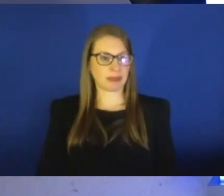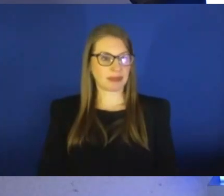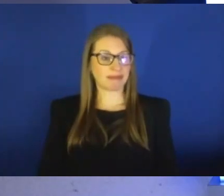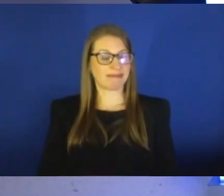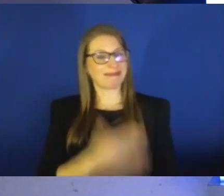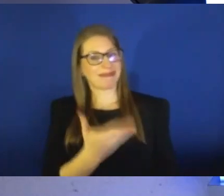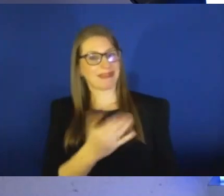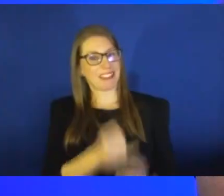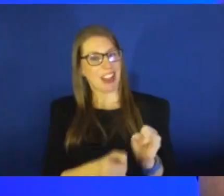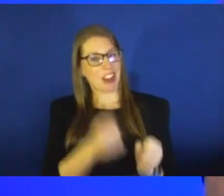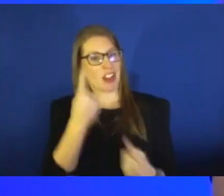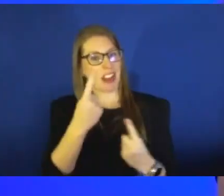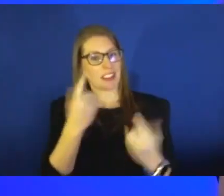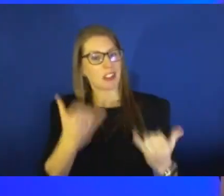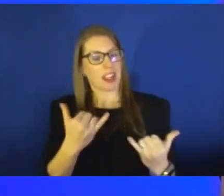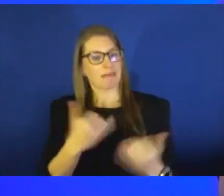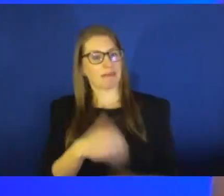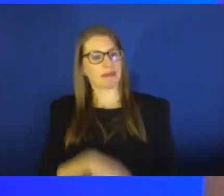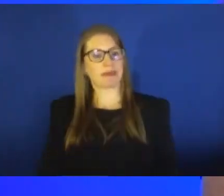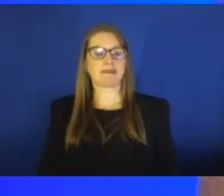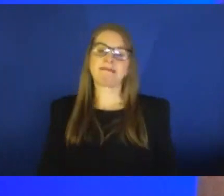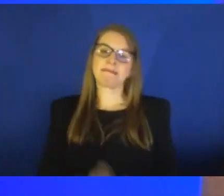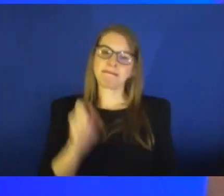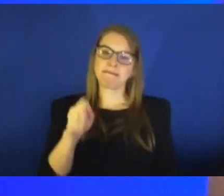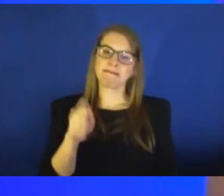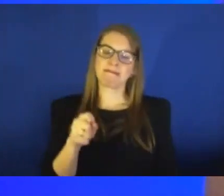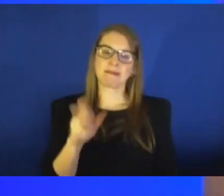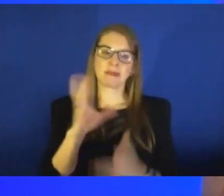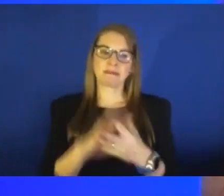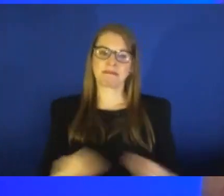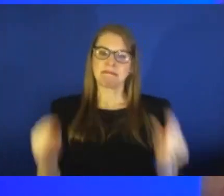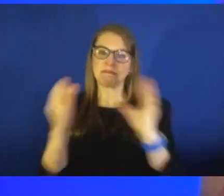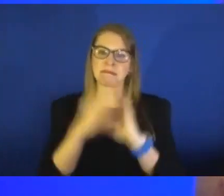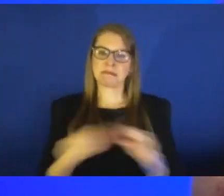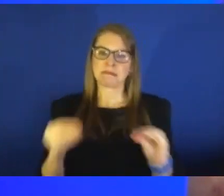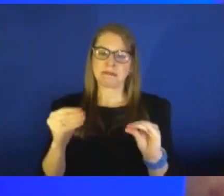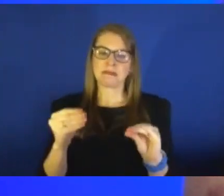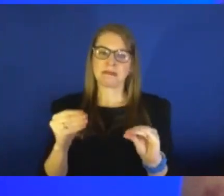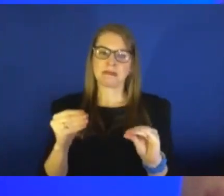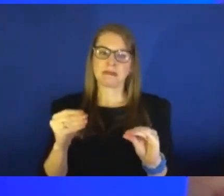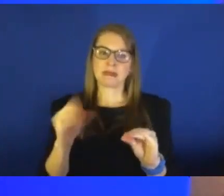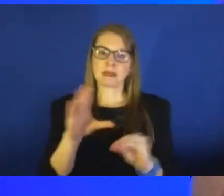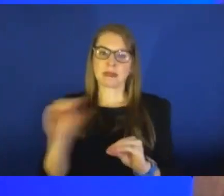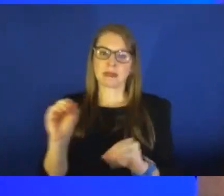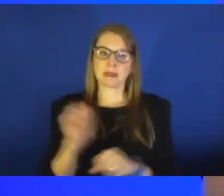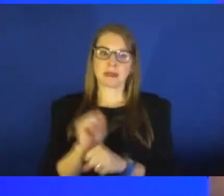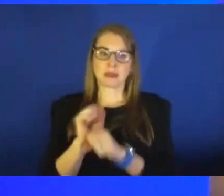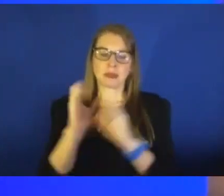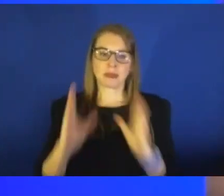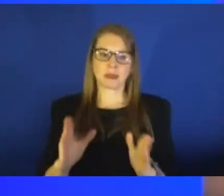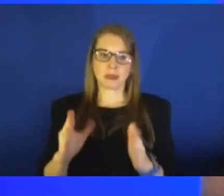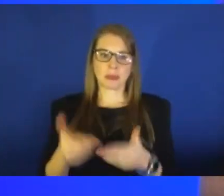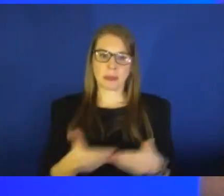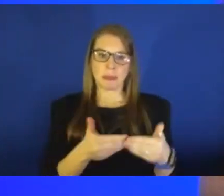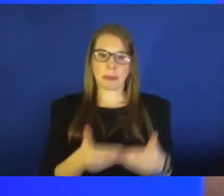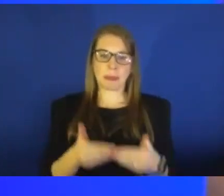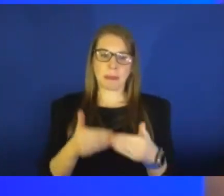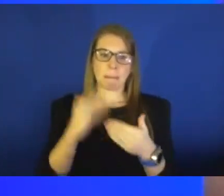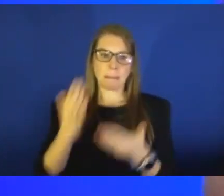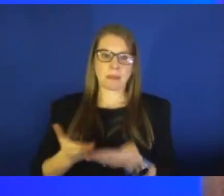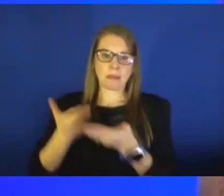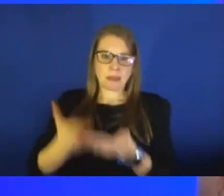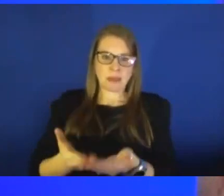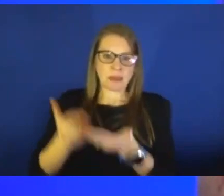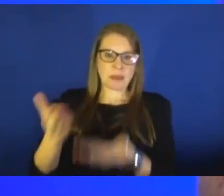Final thoughts for us today. Yeah, I was just going to share the story. I got to meet a co-worker's brand-new baby about a week ago. And I think it's